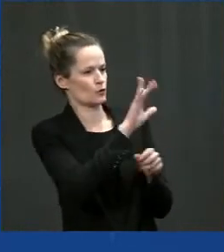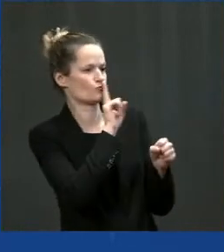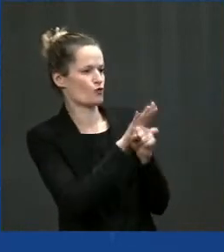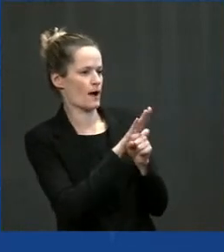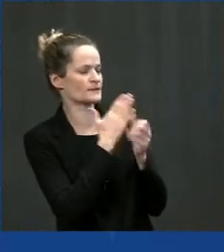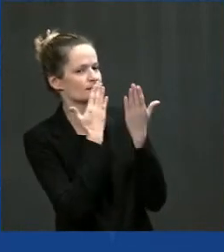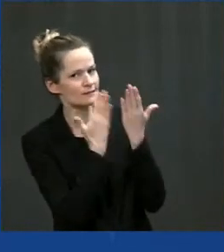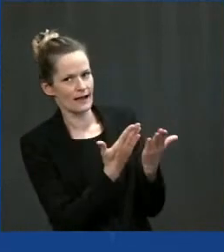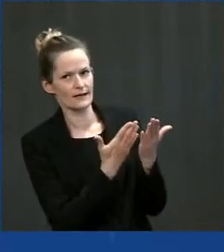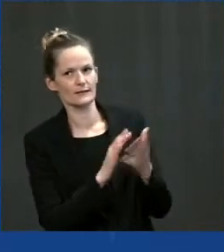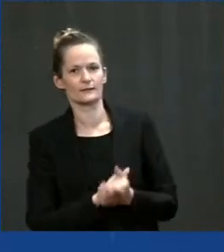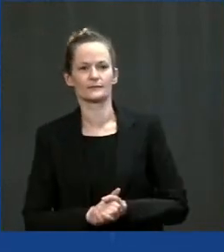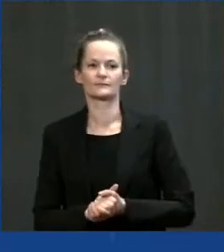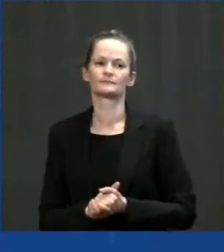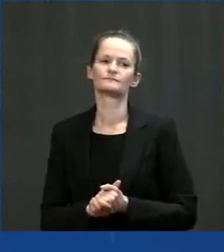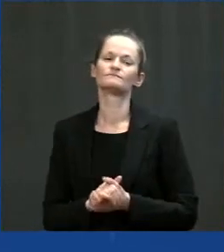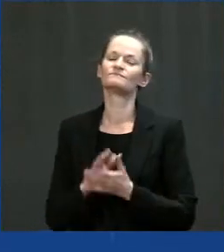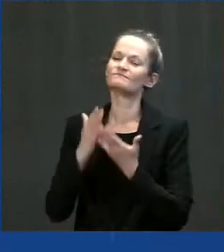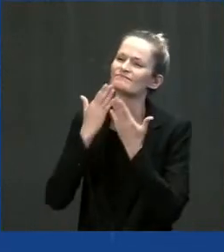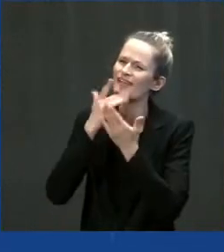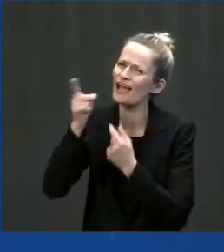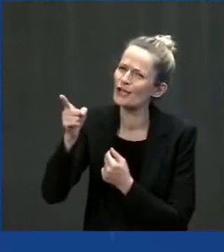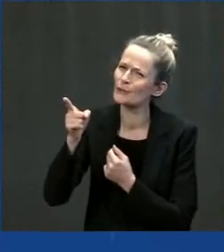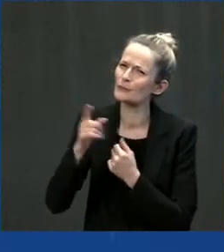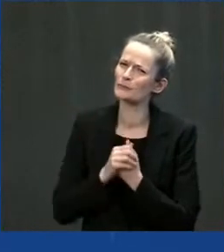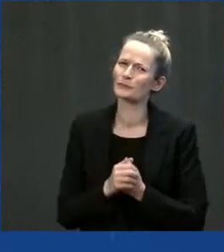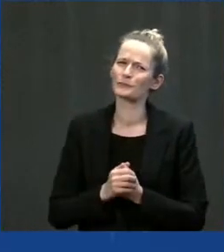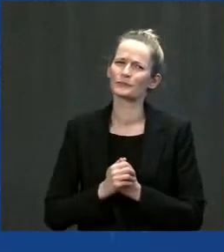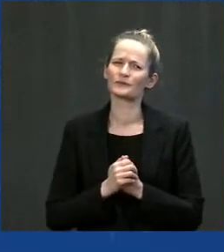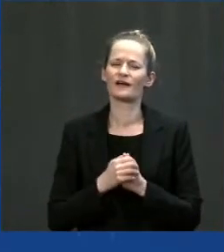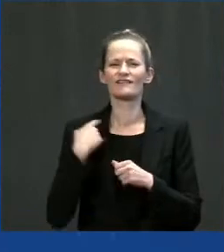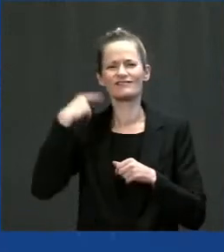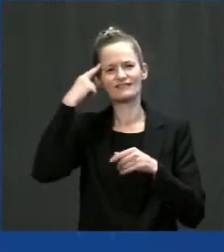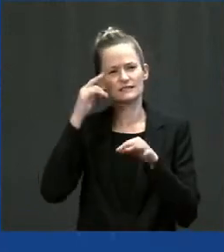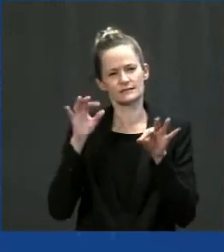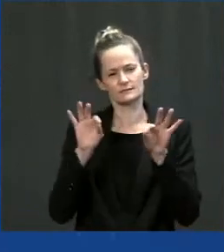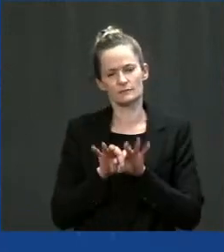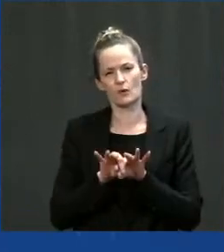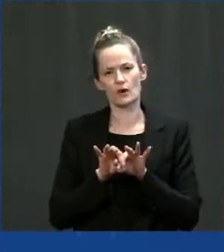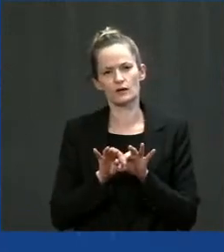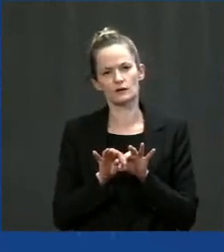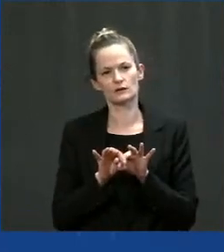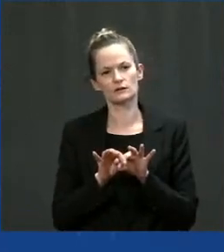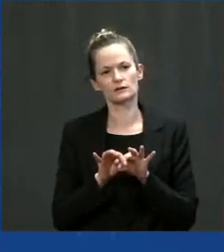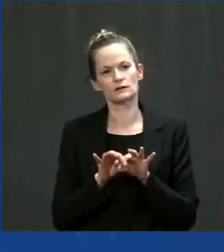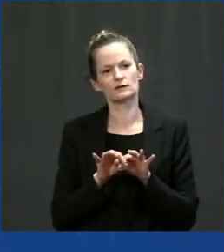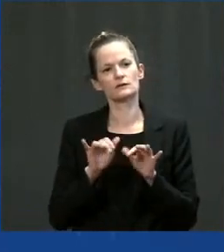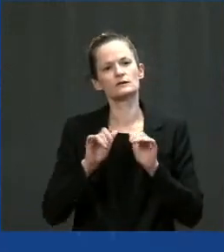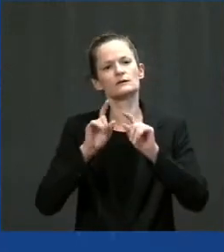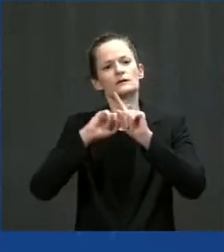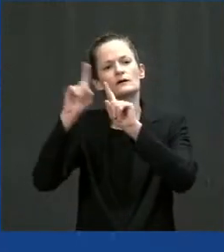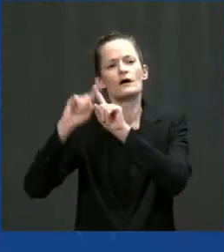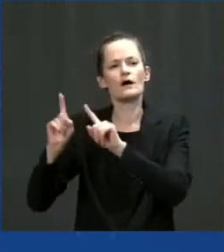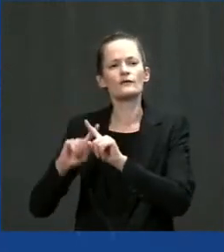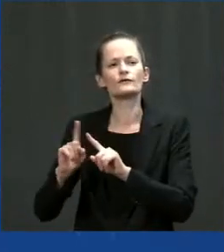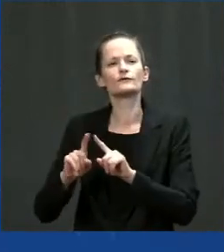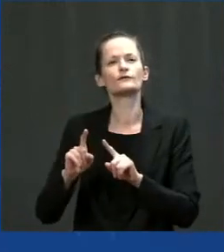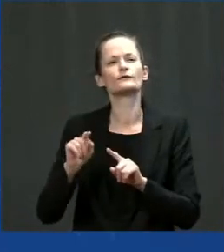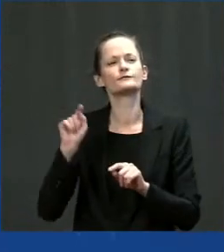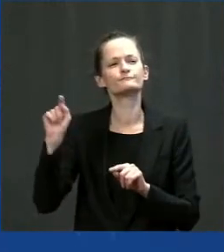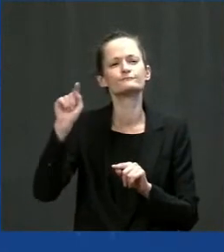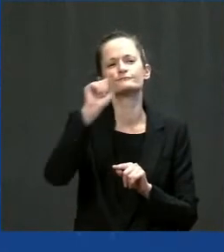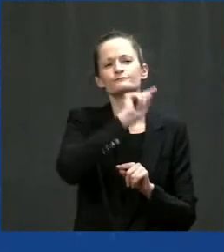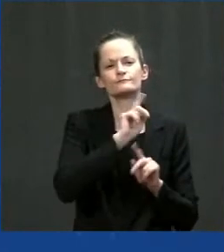Mayor, thank you. You know, I think it's important that the other 16 or 1700 people around this call